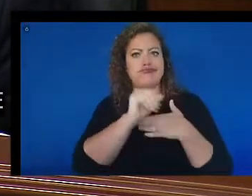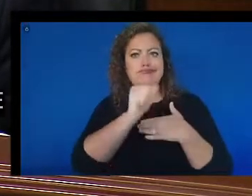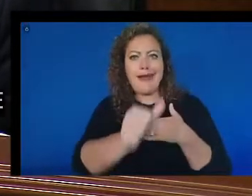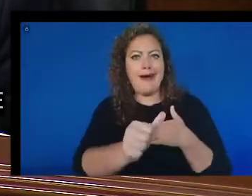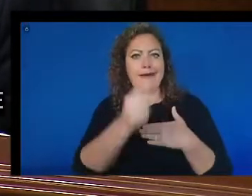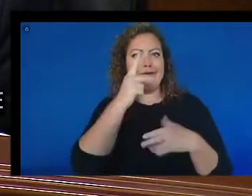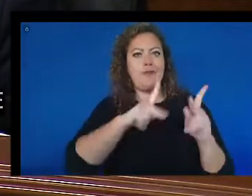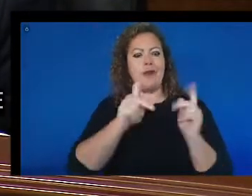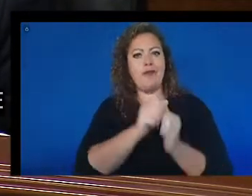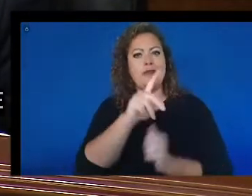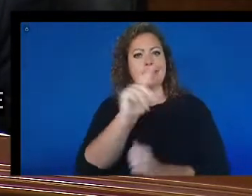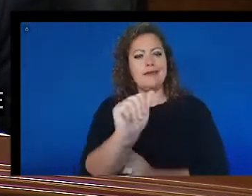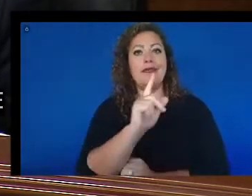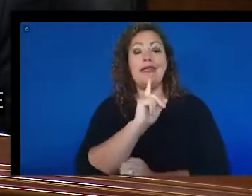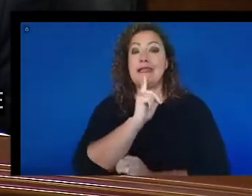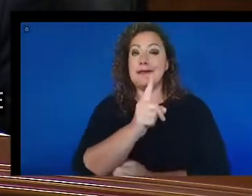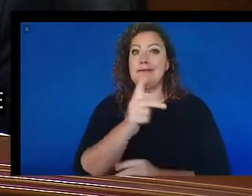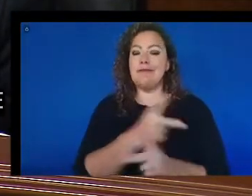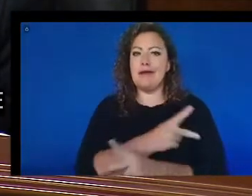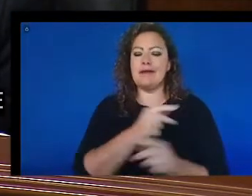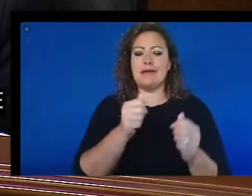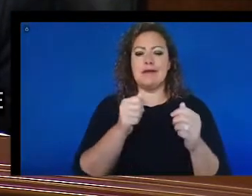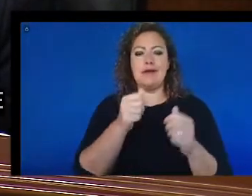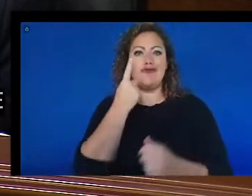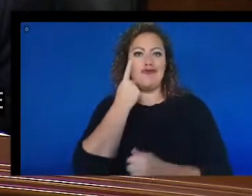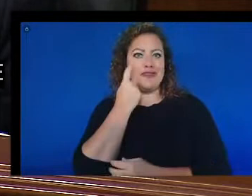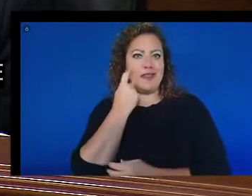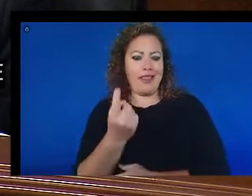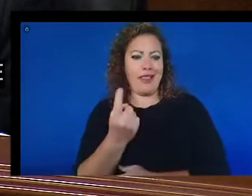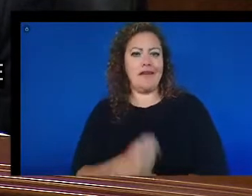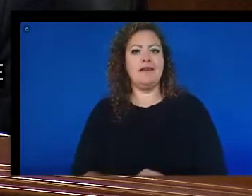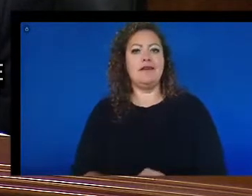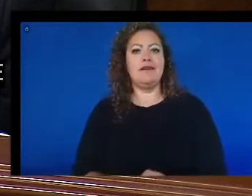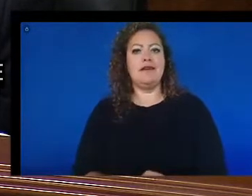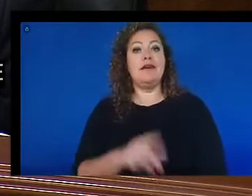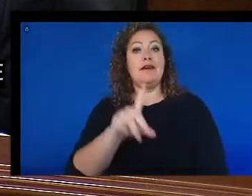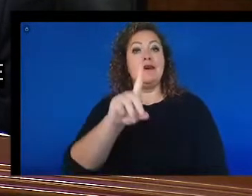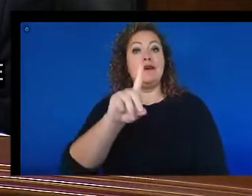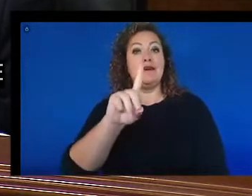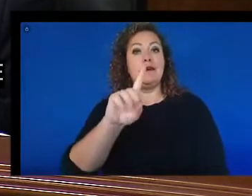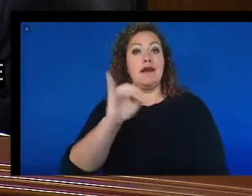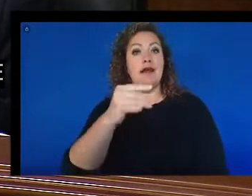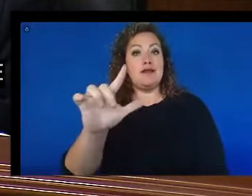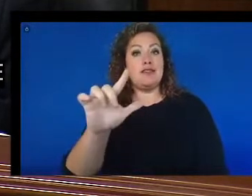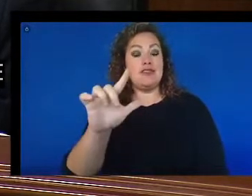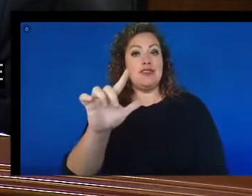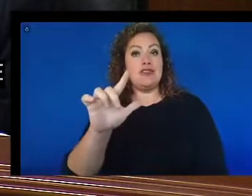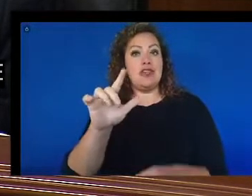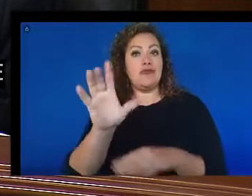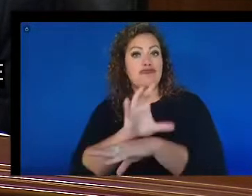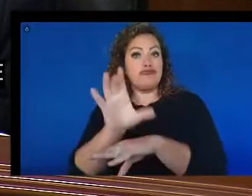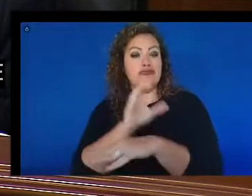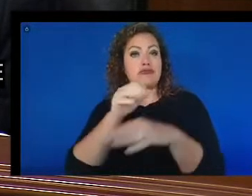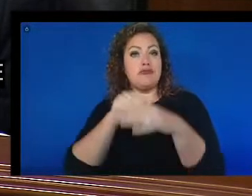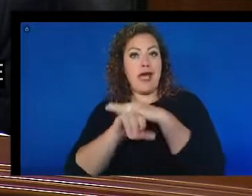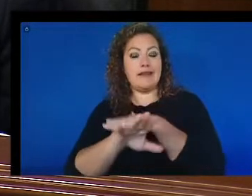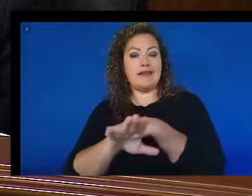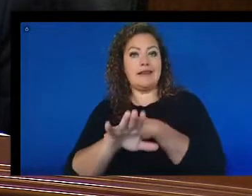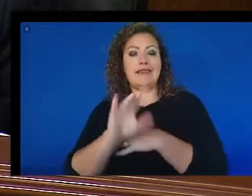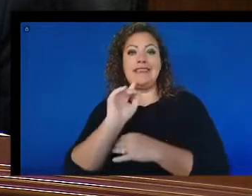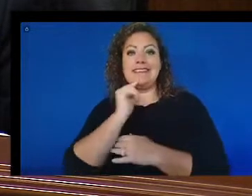especially most recently. Digital access significantly affects older Americans and veterans